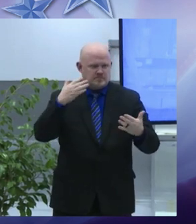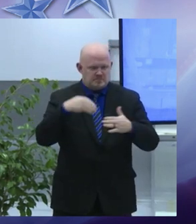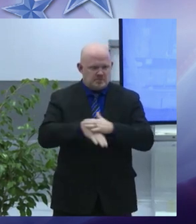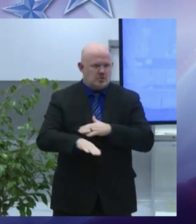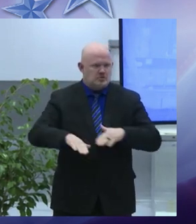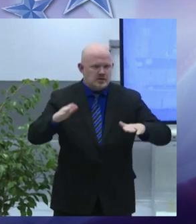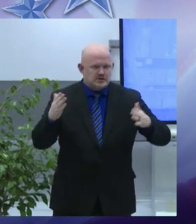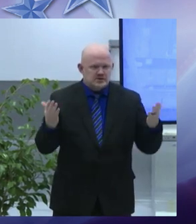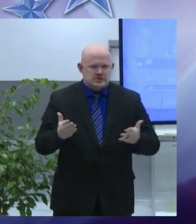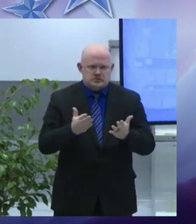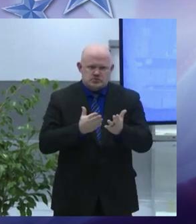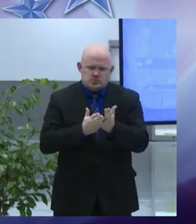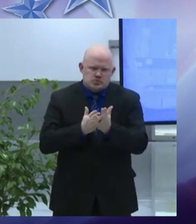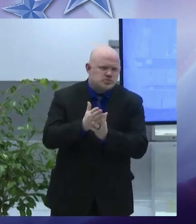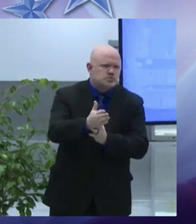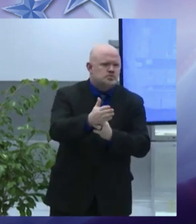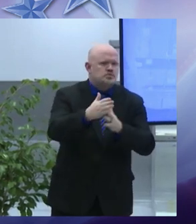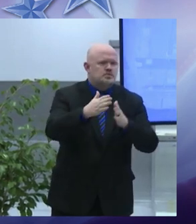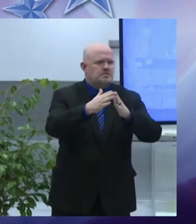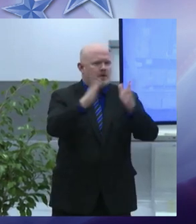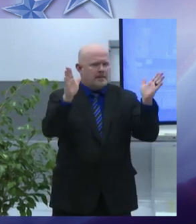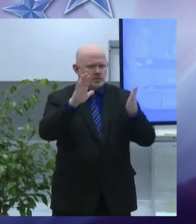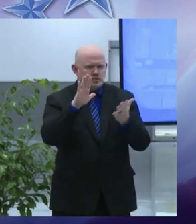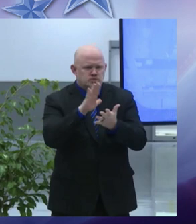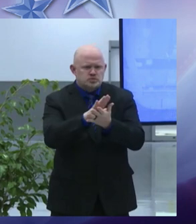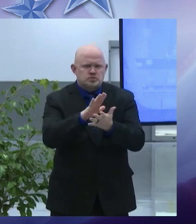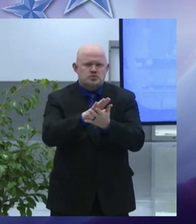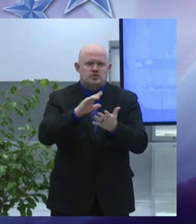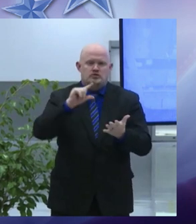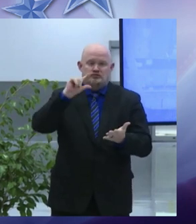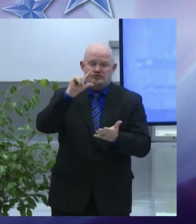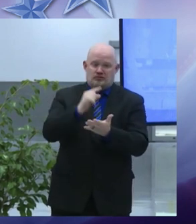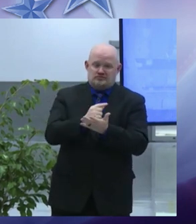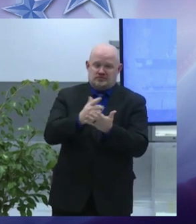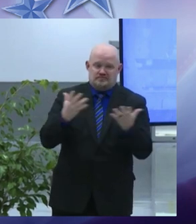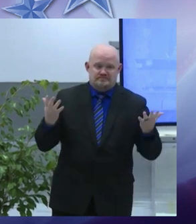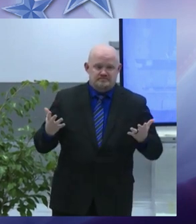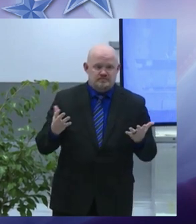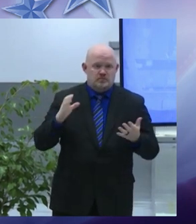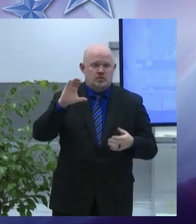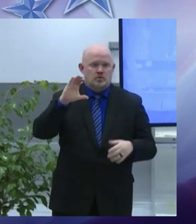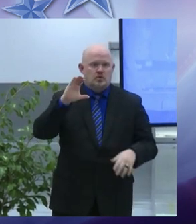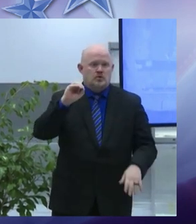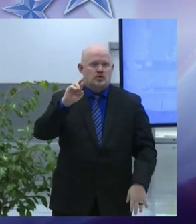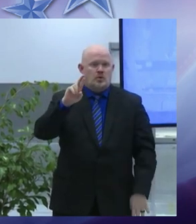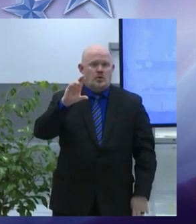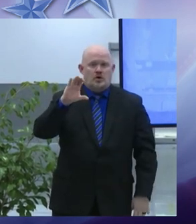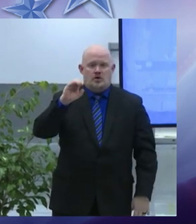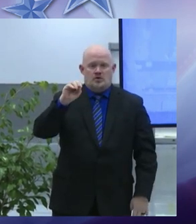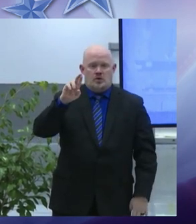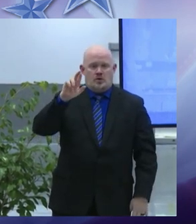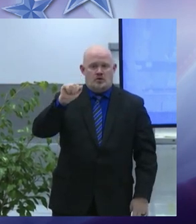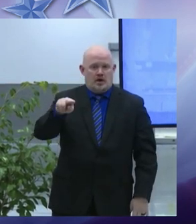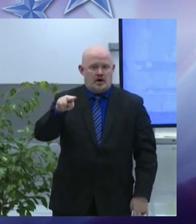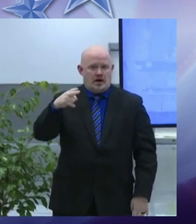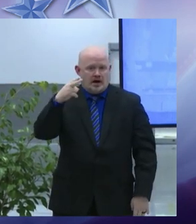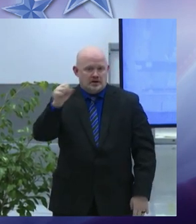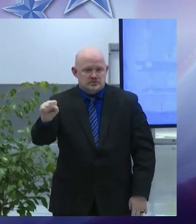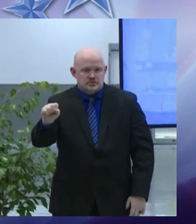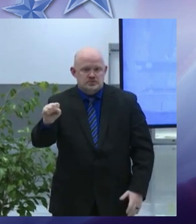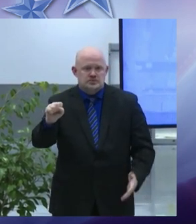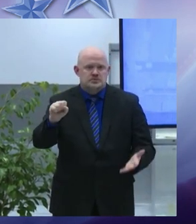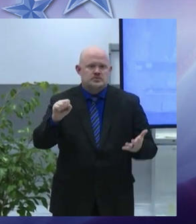schools and graduating from Corcoran High School later going to Albany New York receiving a degree in mortuary science from Hudson Valley